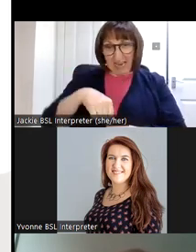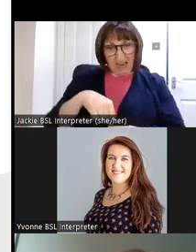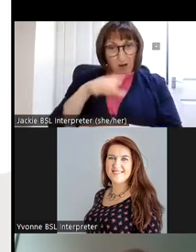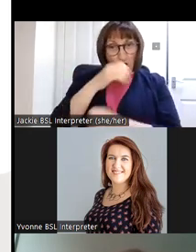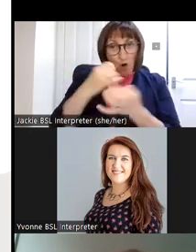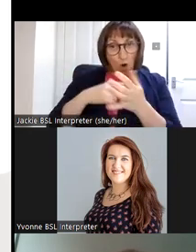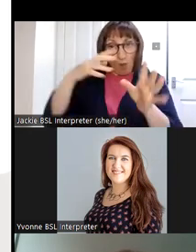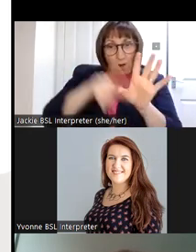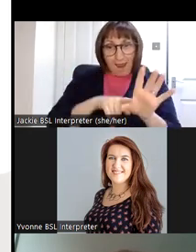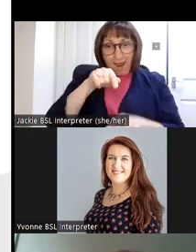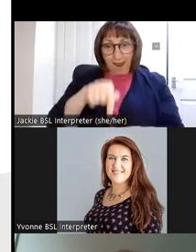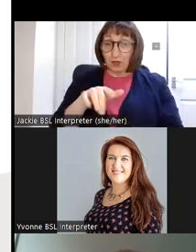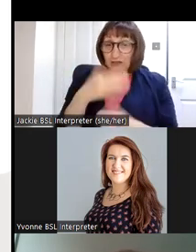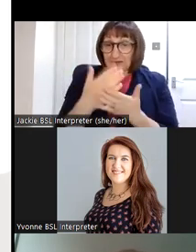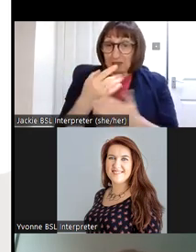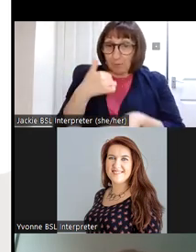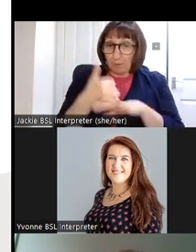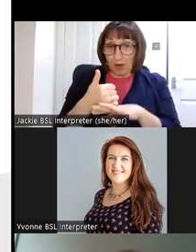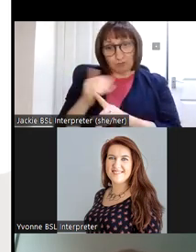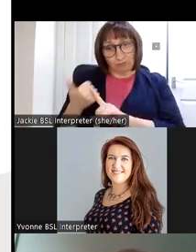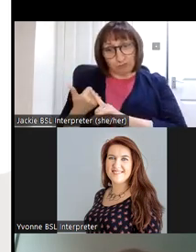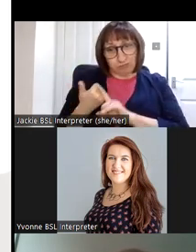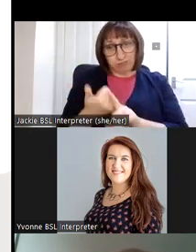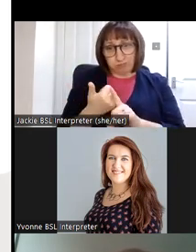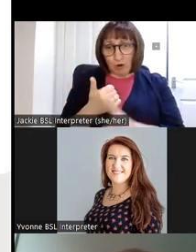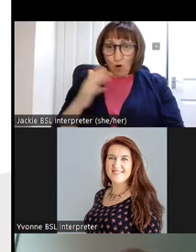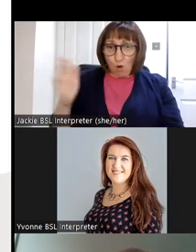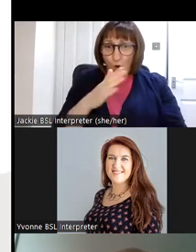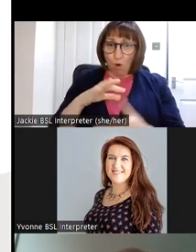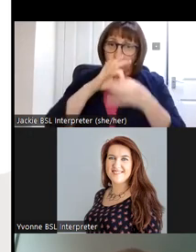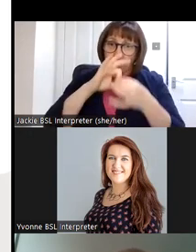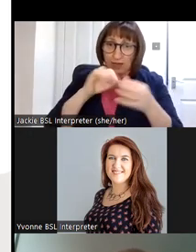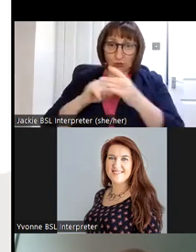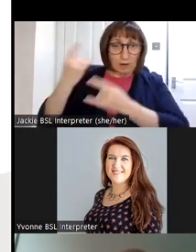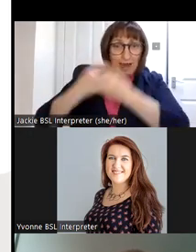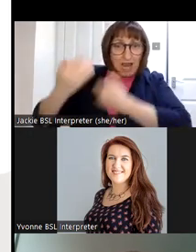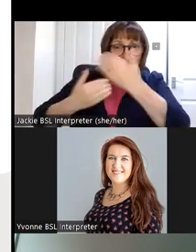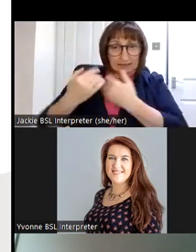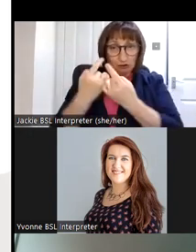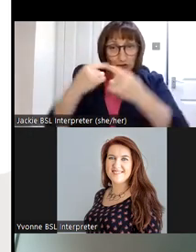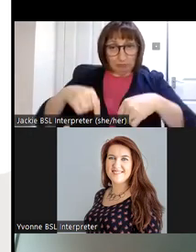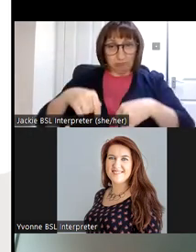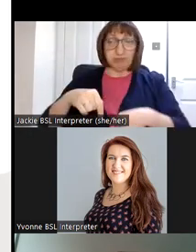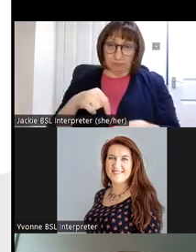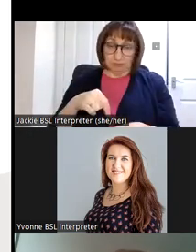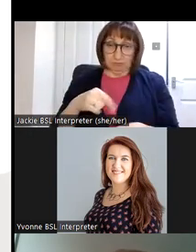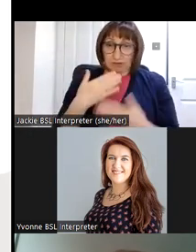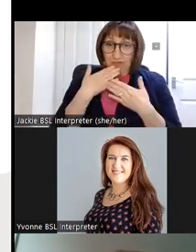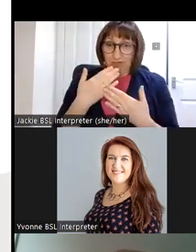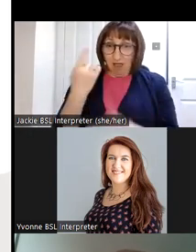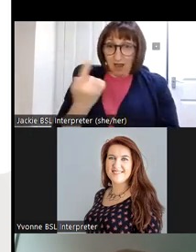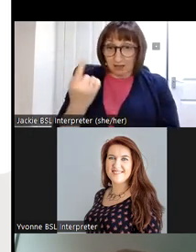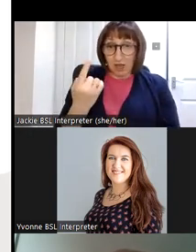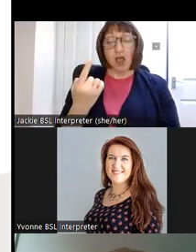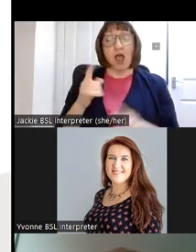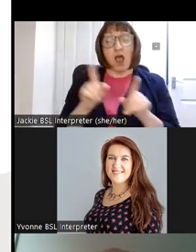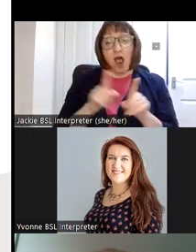and she's basically the backbone to all things heritage here um so thanks to herself Lorna